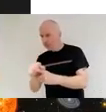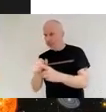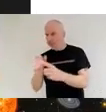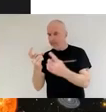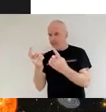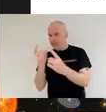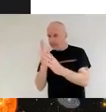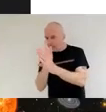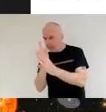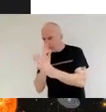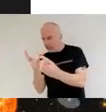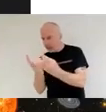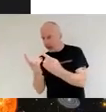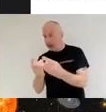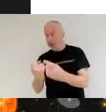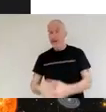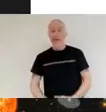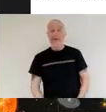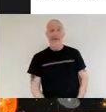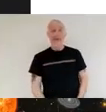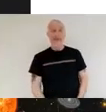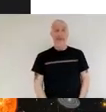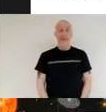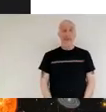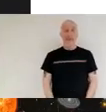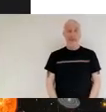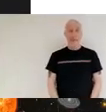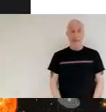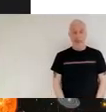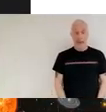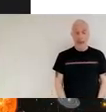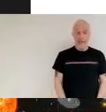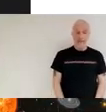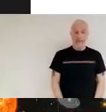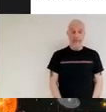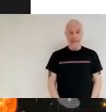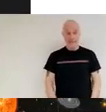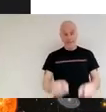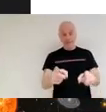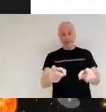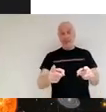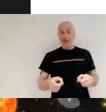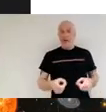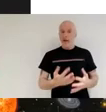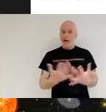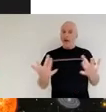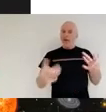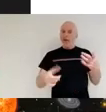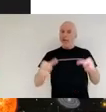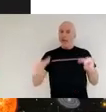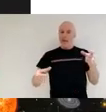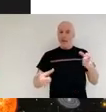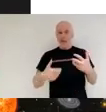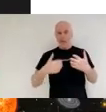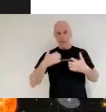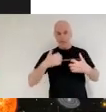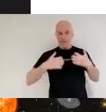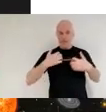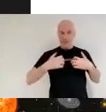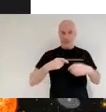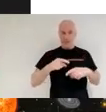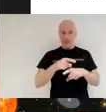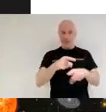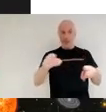the fourth and for a lot of people potentially the most exciting research that web telescope is going to be doing